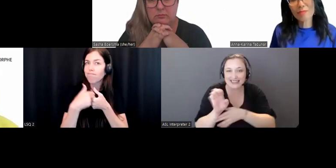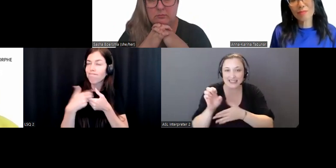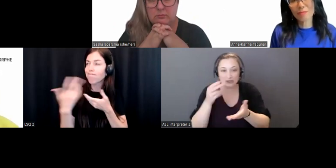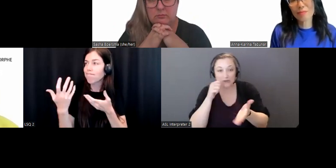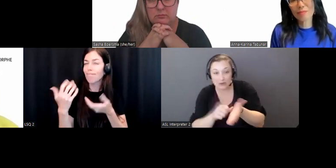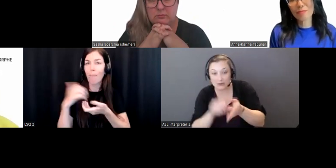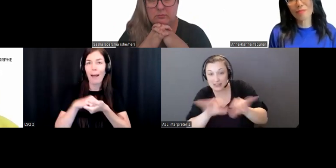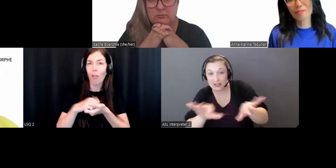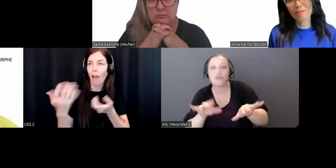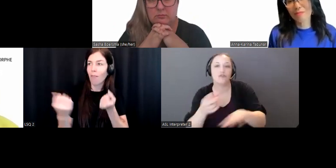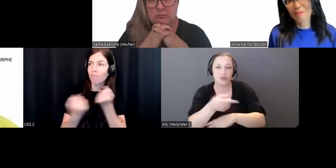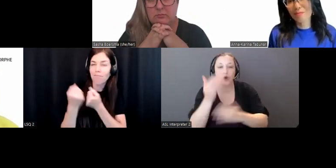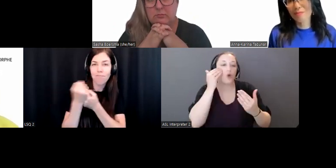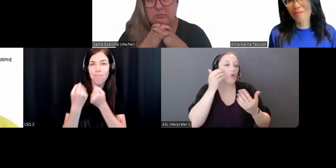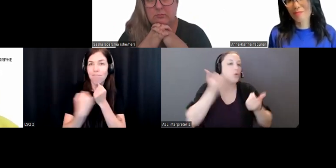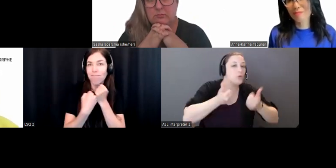postings as well.